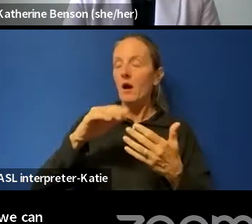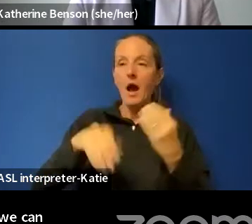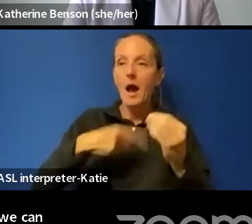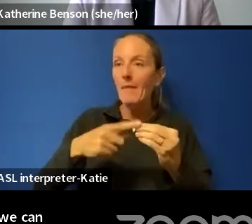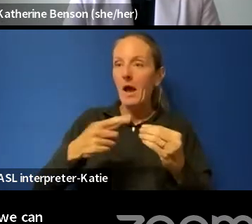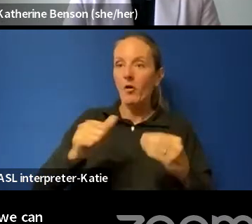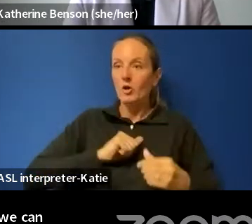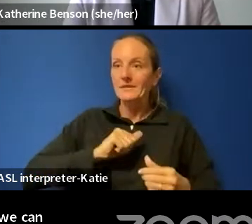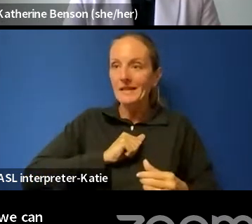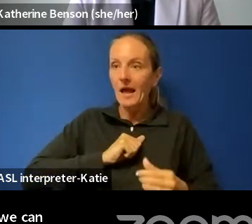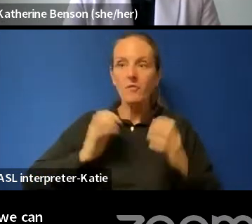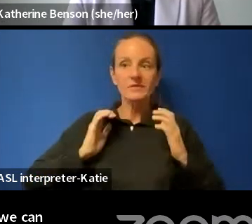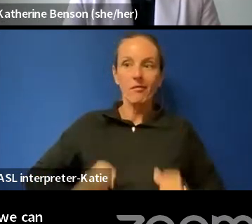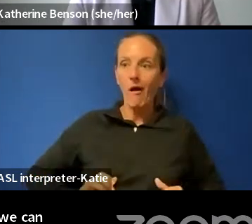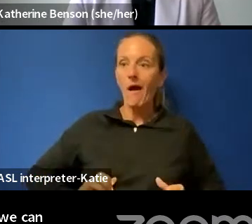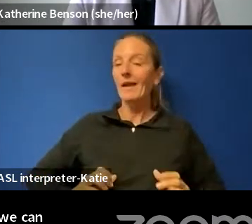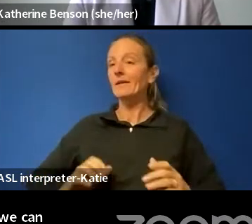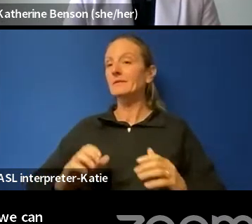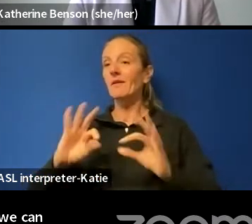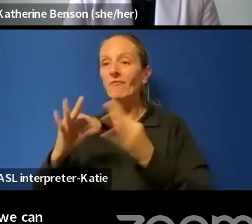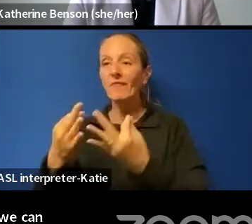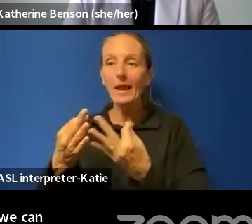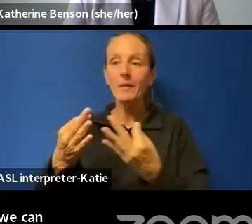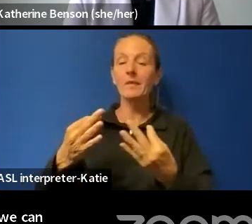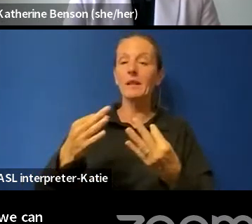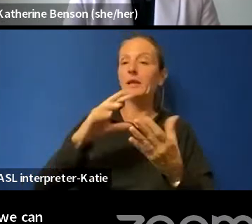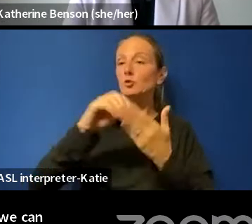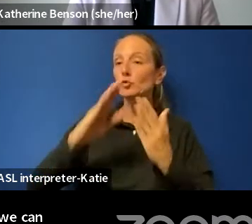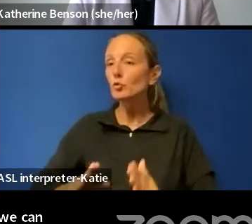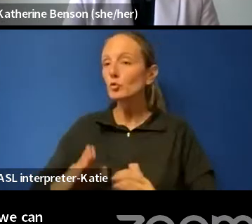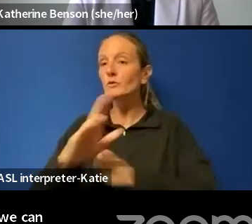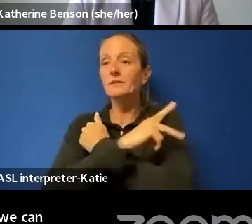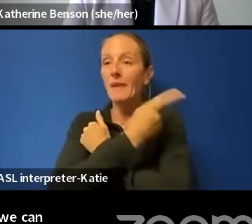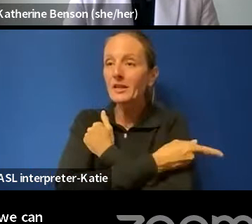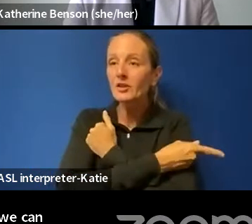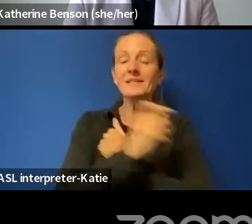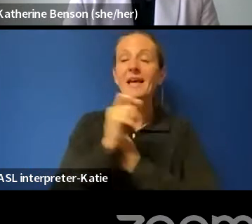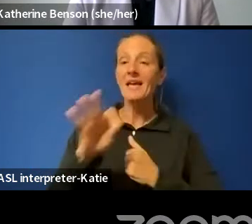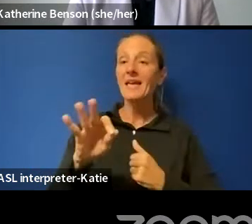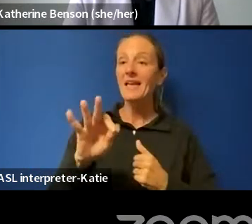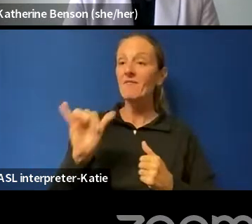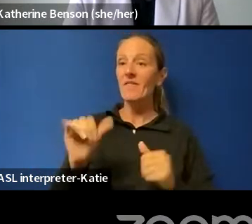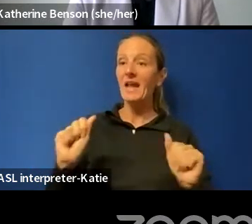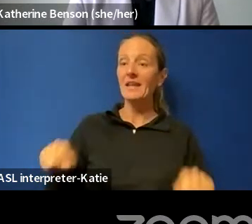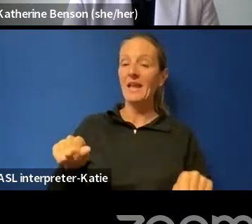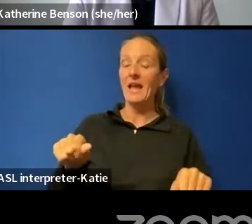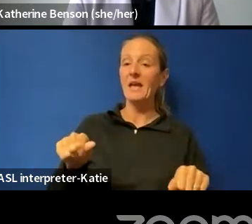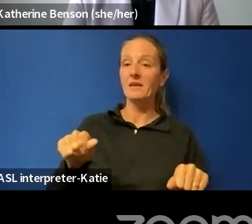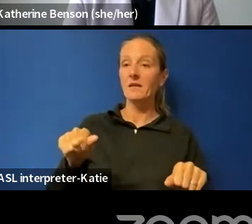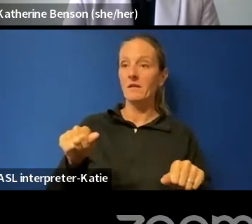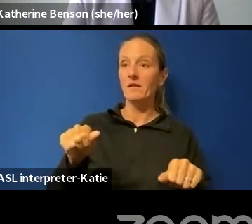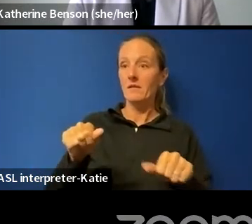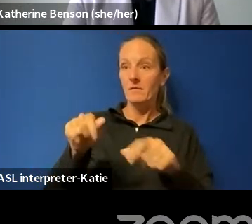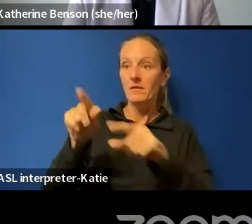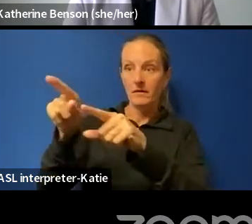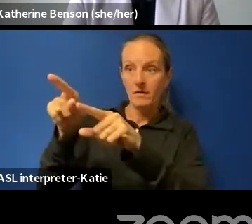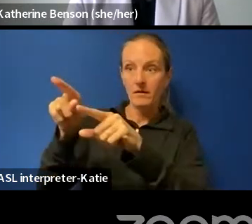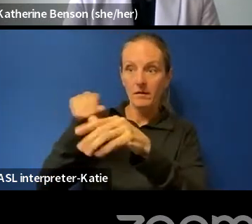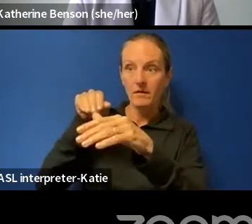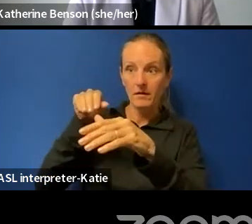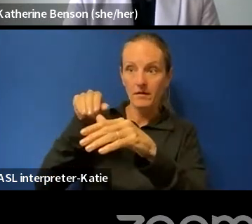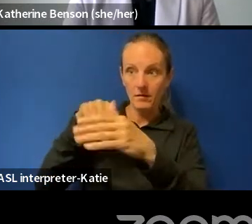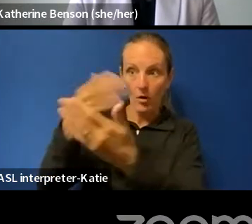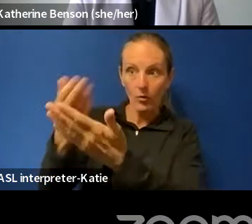clients, our students and our patients, if this can get into the hands of foreign folks, obviously,